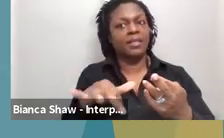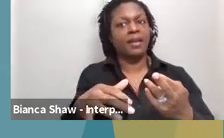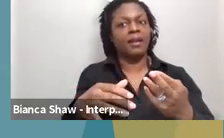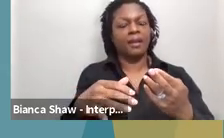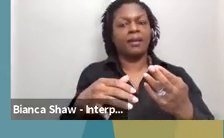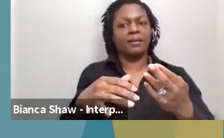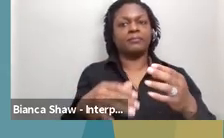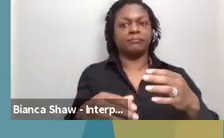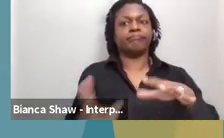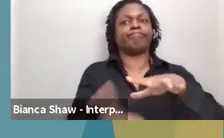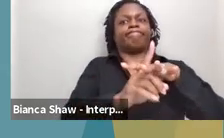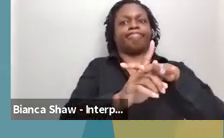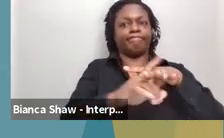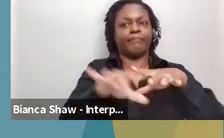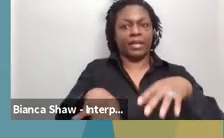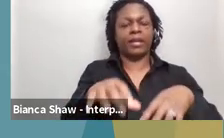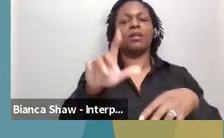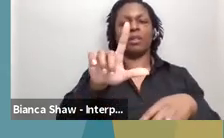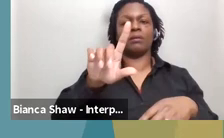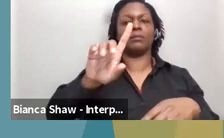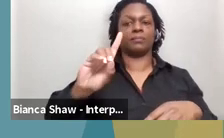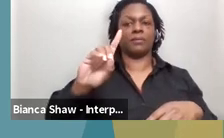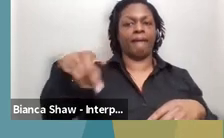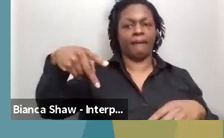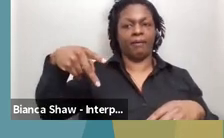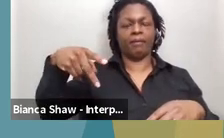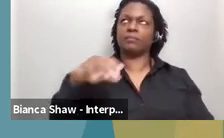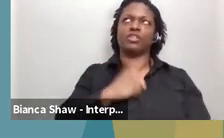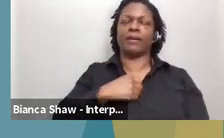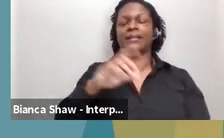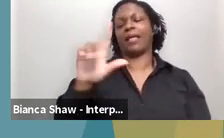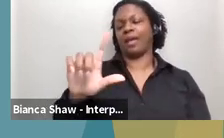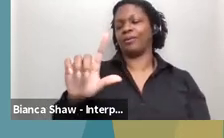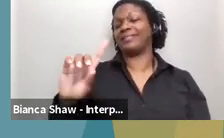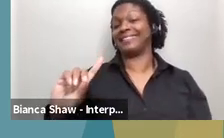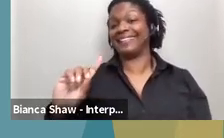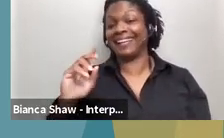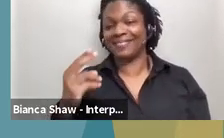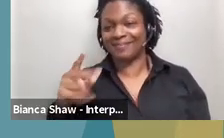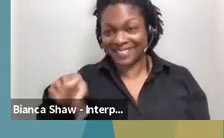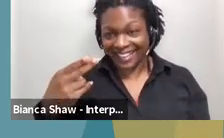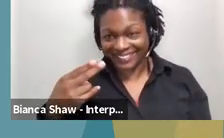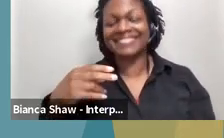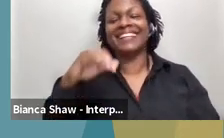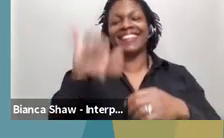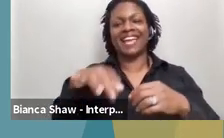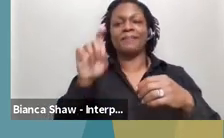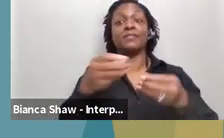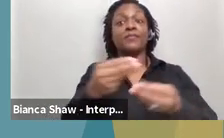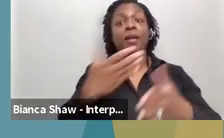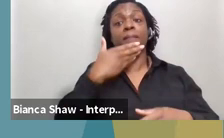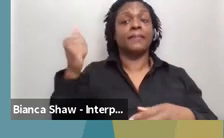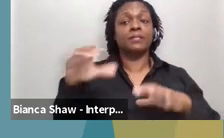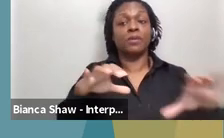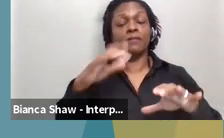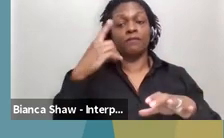study committee was that Louisiana Department of Health needed to partner with the commission, uh, provide, um, some best practices and guidelines